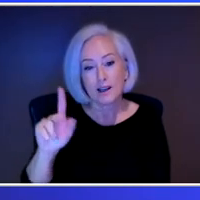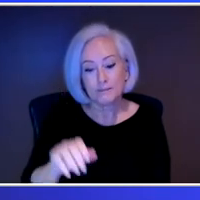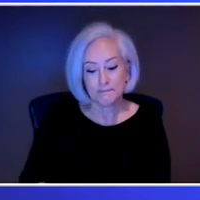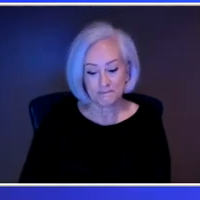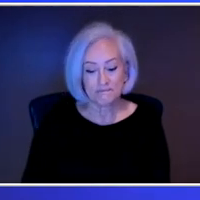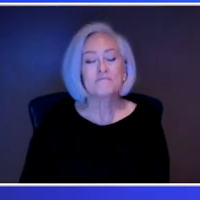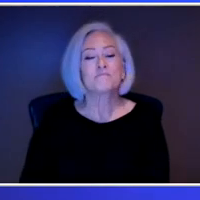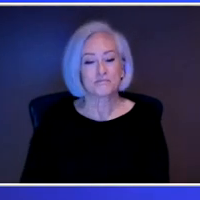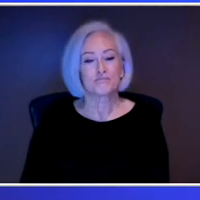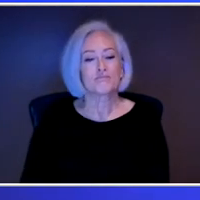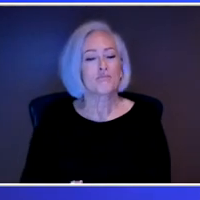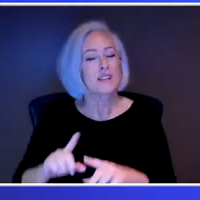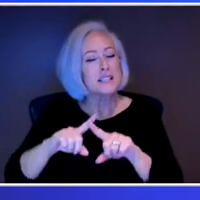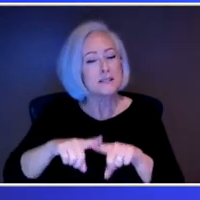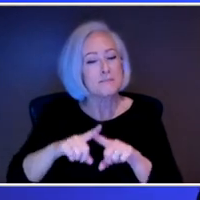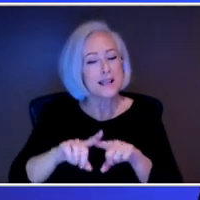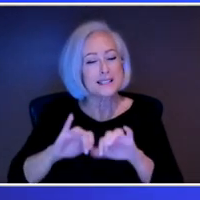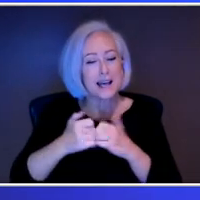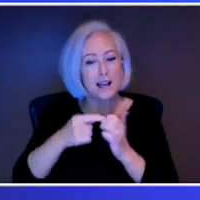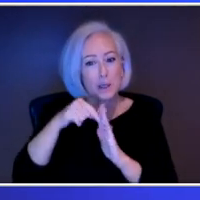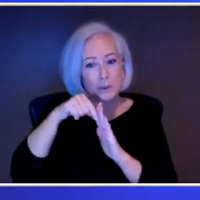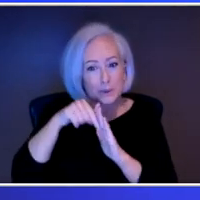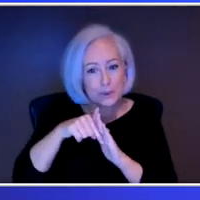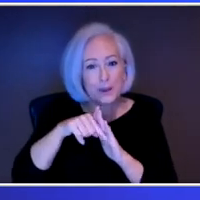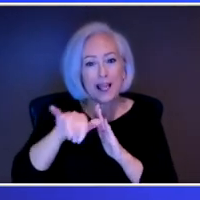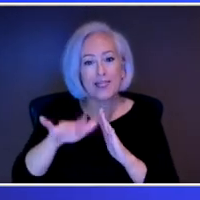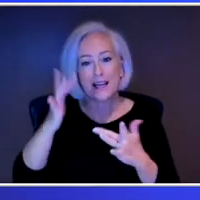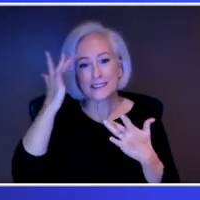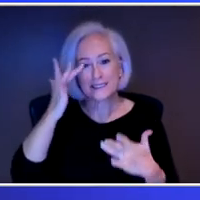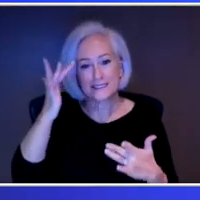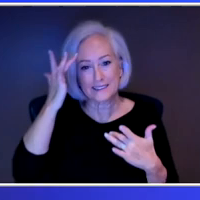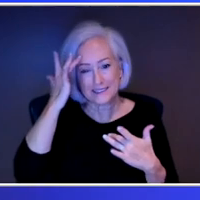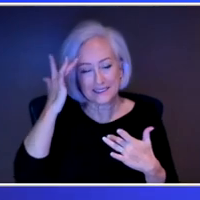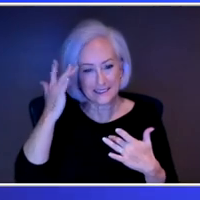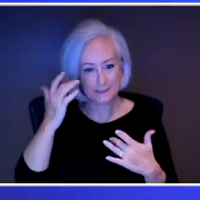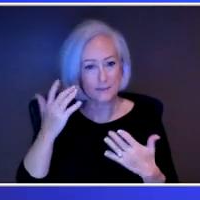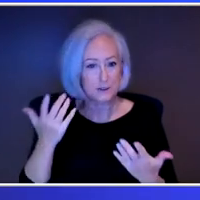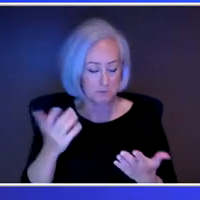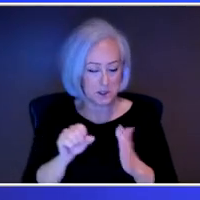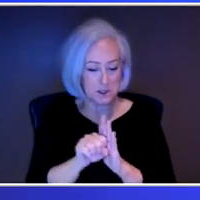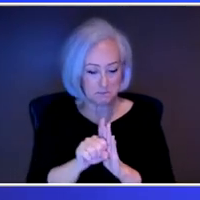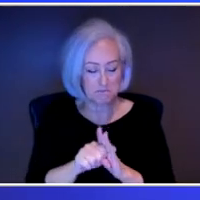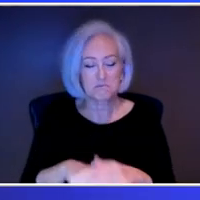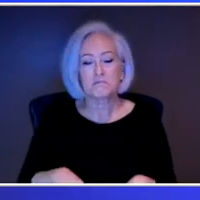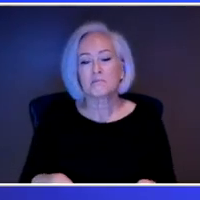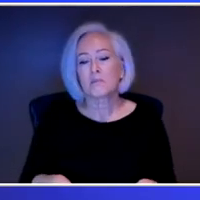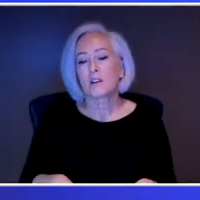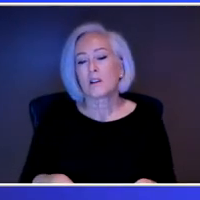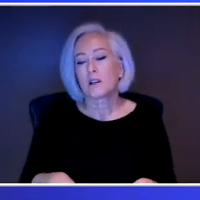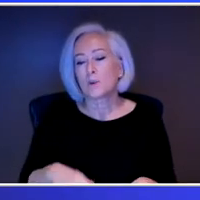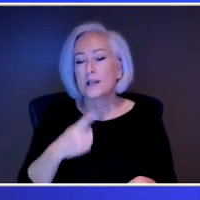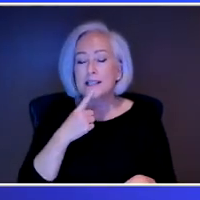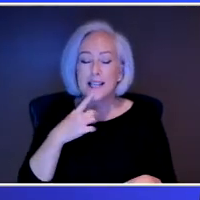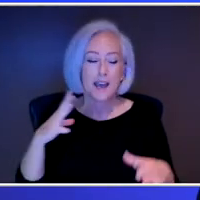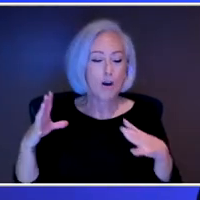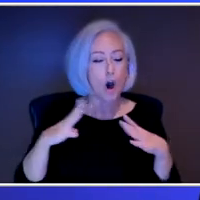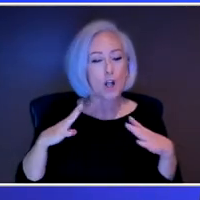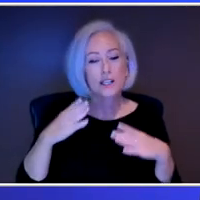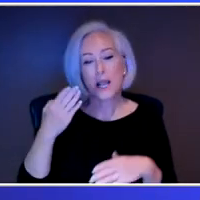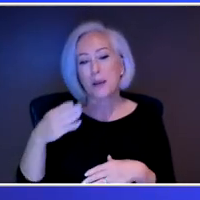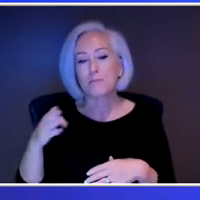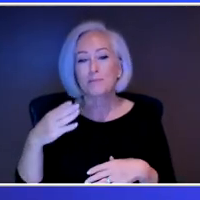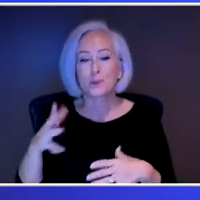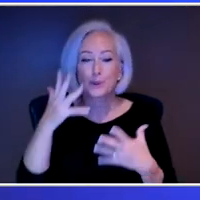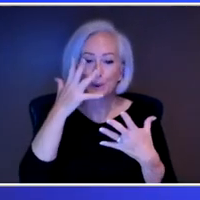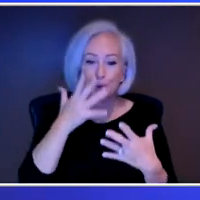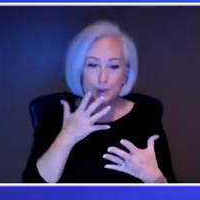So, I mean, you know, when we think about the holiday blues or stress or winter, you know, when that comes on, you can see a certain decline